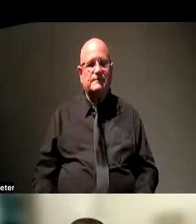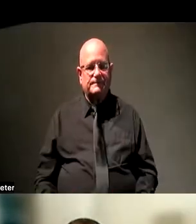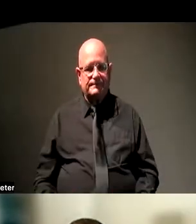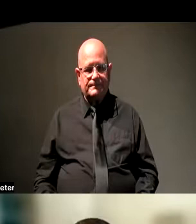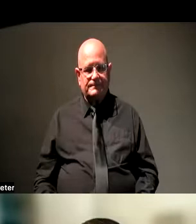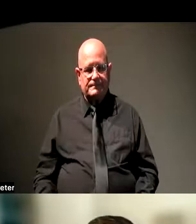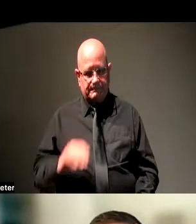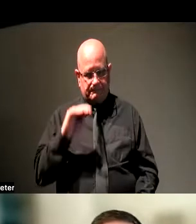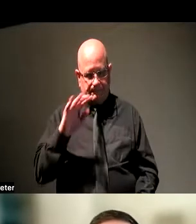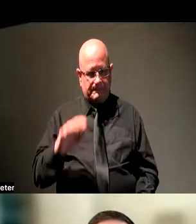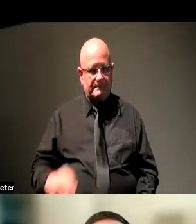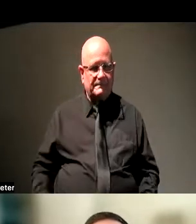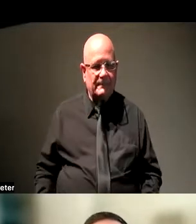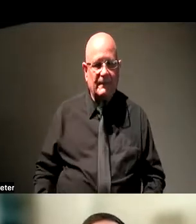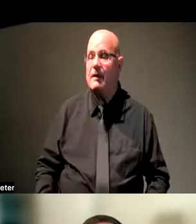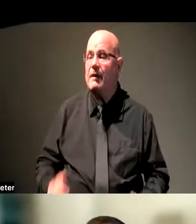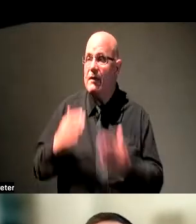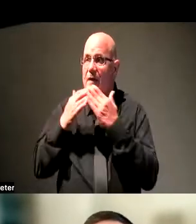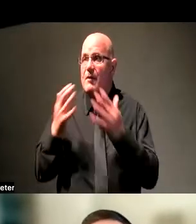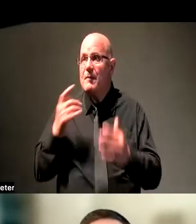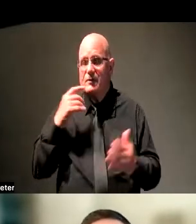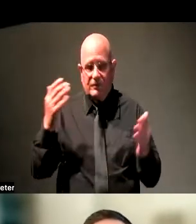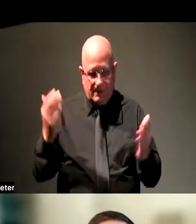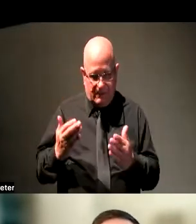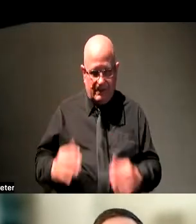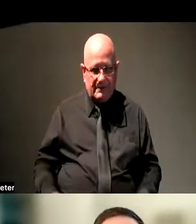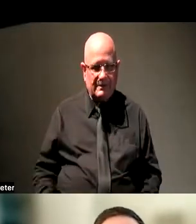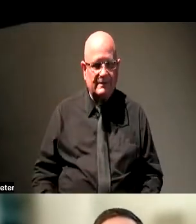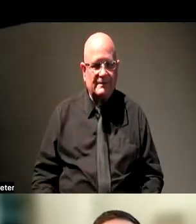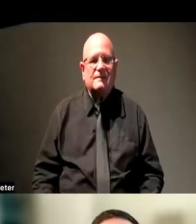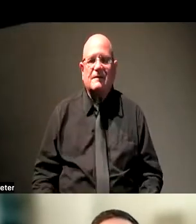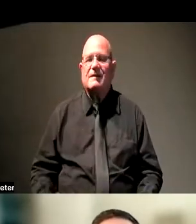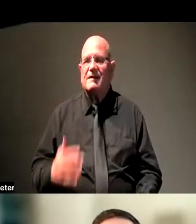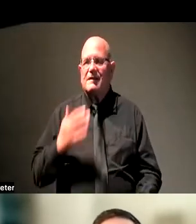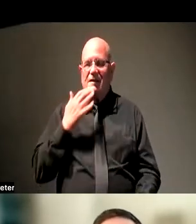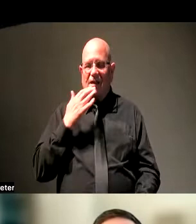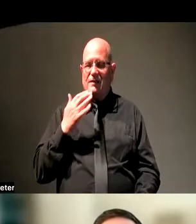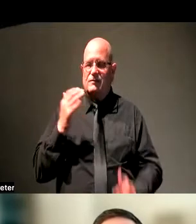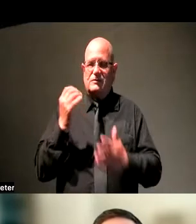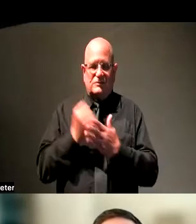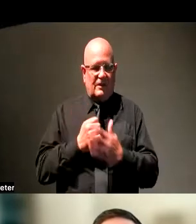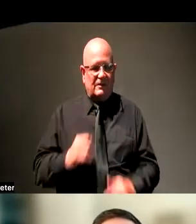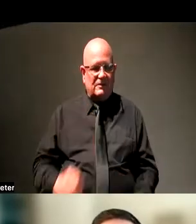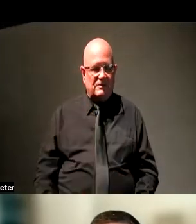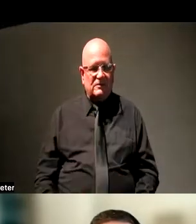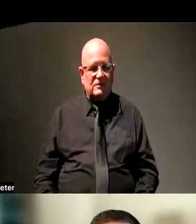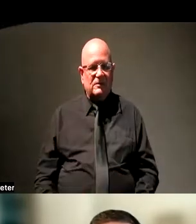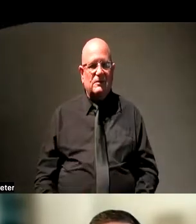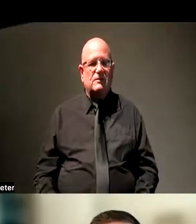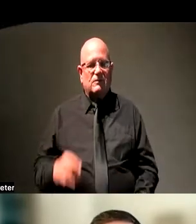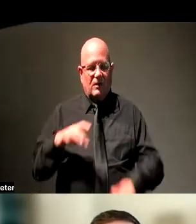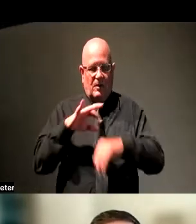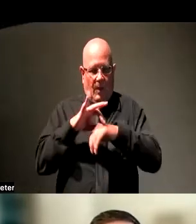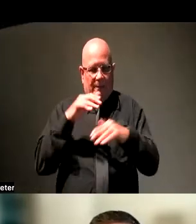So yeah, Steve, thank you very much for the introduction. I really do appreciate the chance to spend part of y'all's Global Accessibility Awareness Day